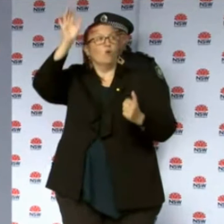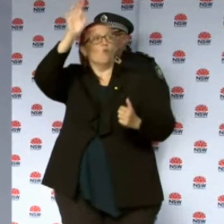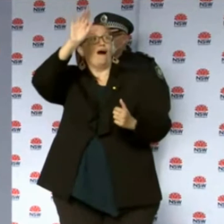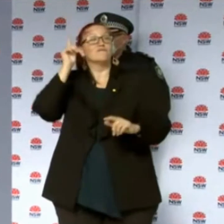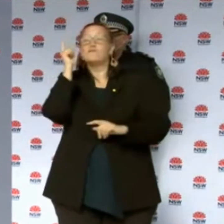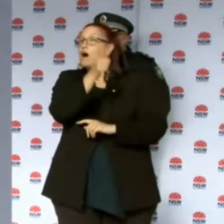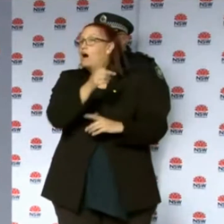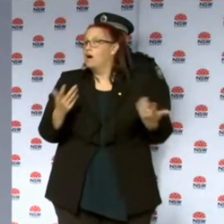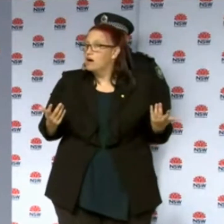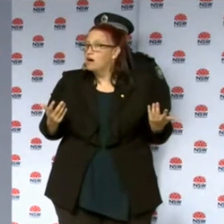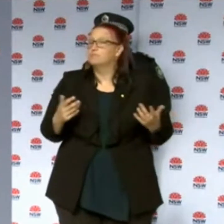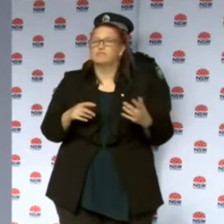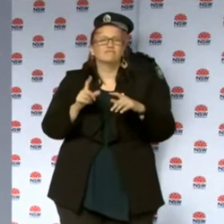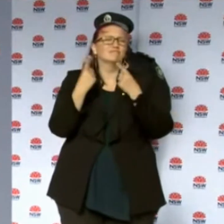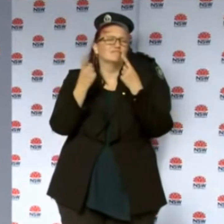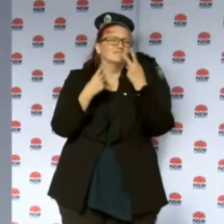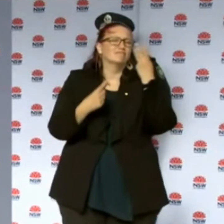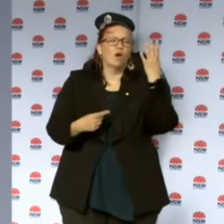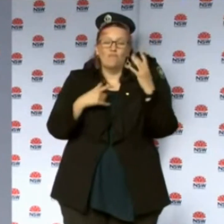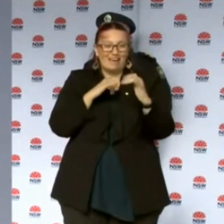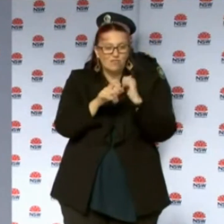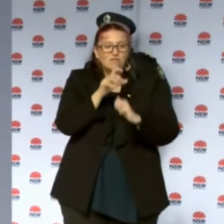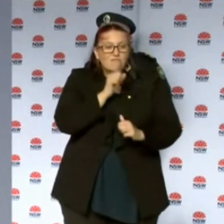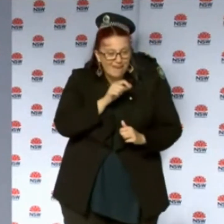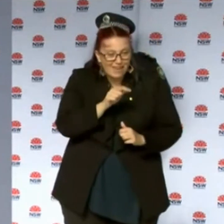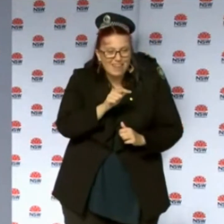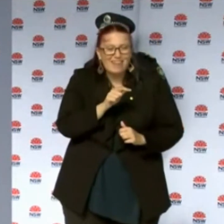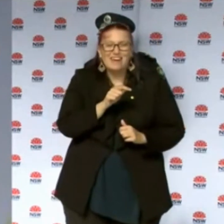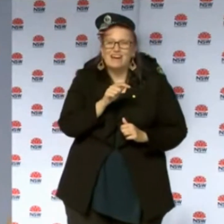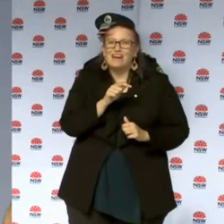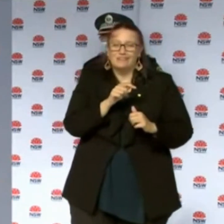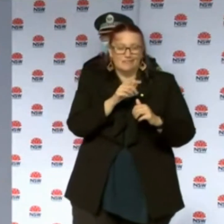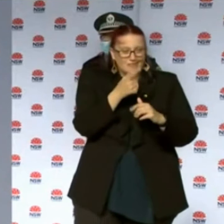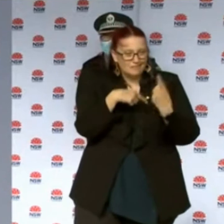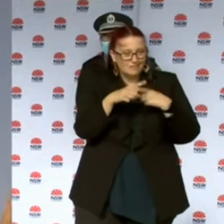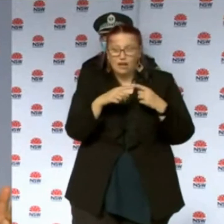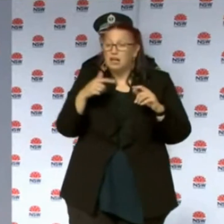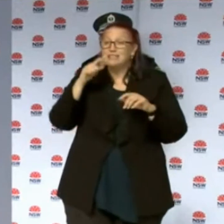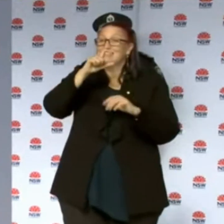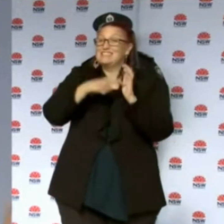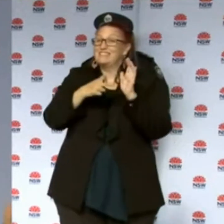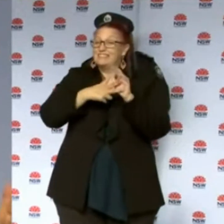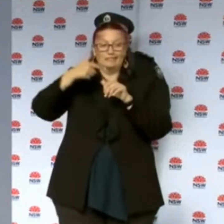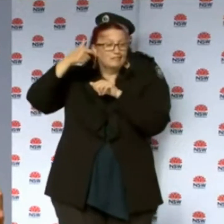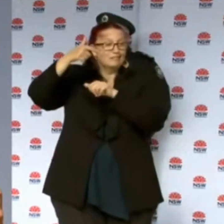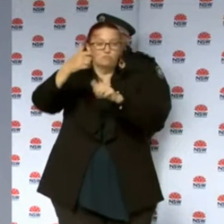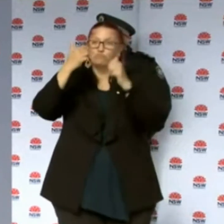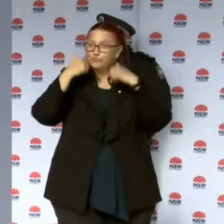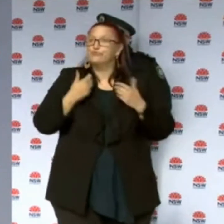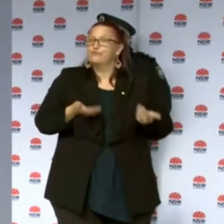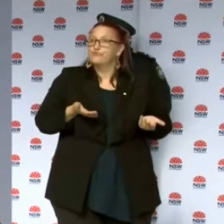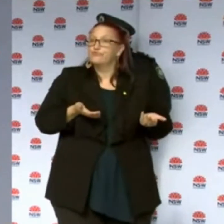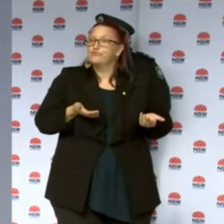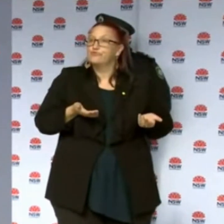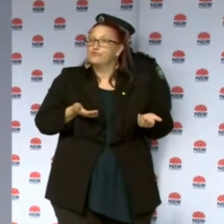and any other details. So we've interviewed the gentleman. We corroborate that with CCD footage. We corroborate that